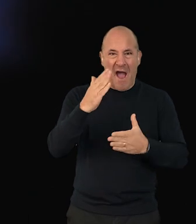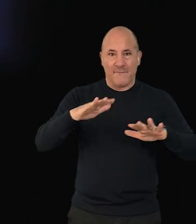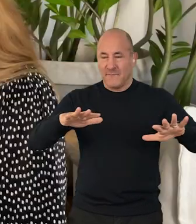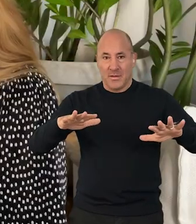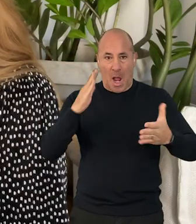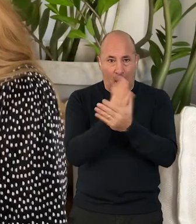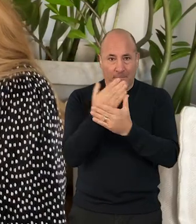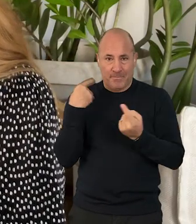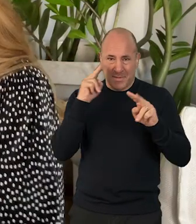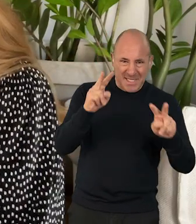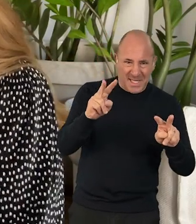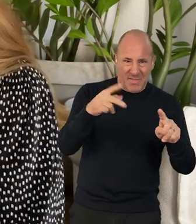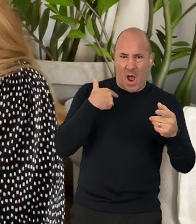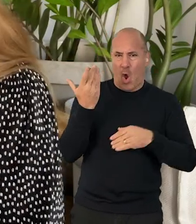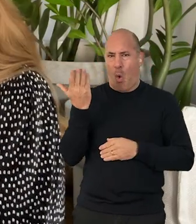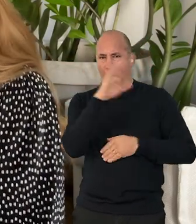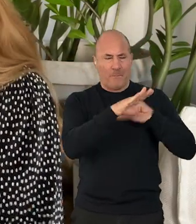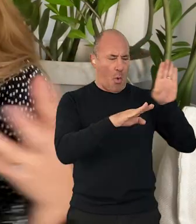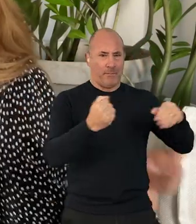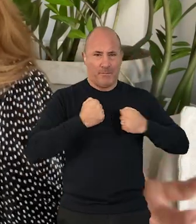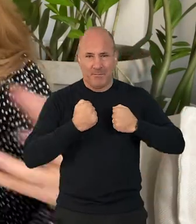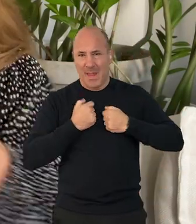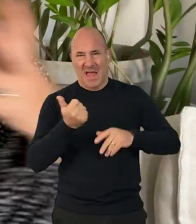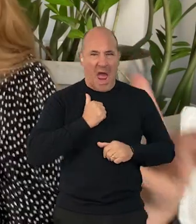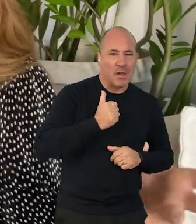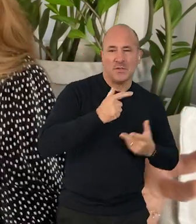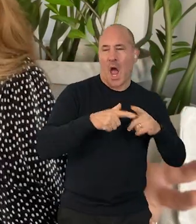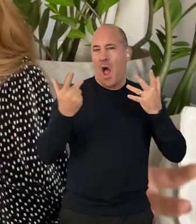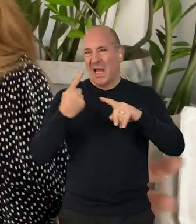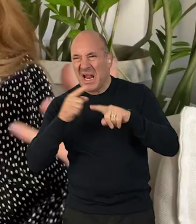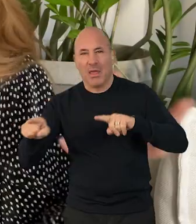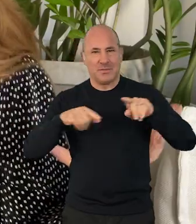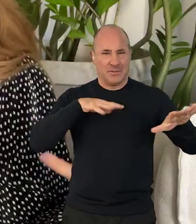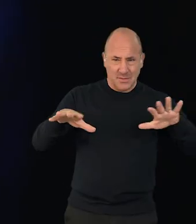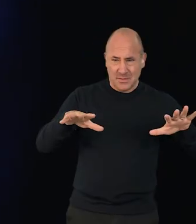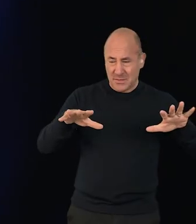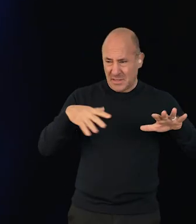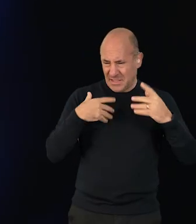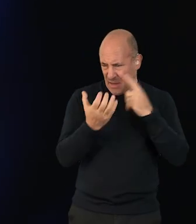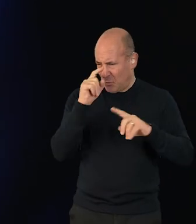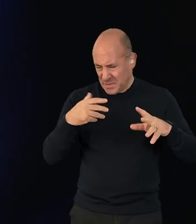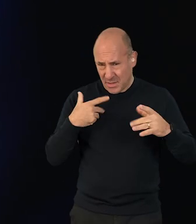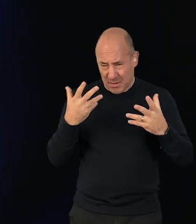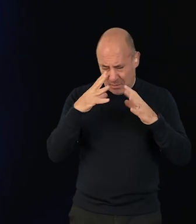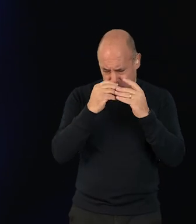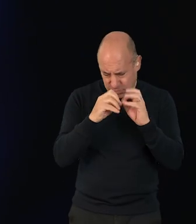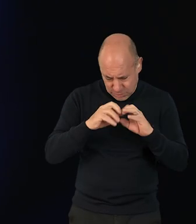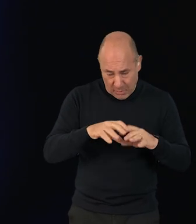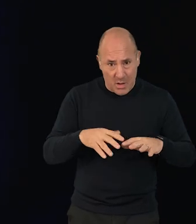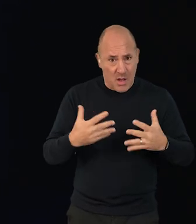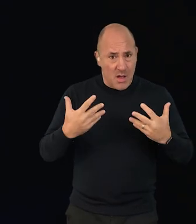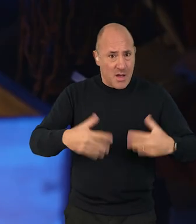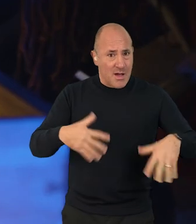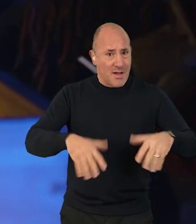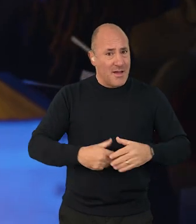having this collaboration live in person, and then being able to go back home to our respective countries and really metabolize our discoveries,